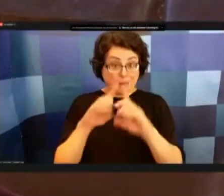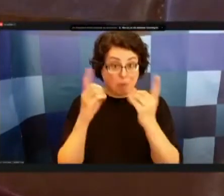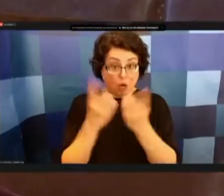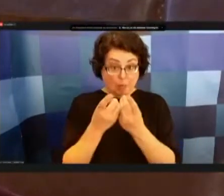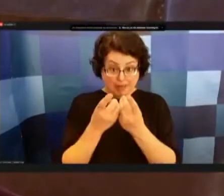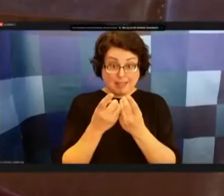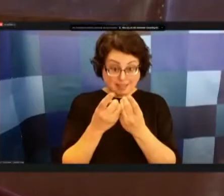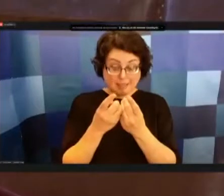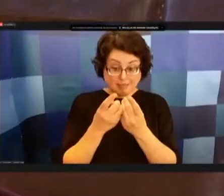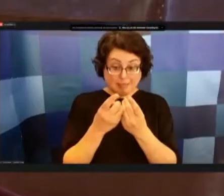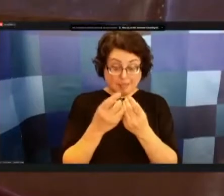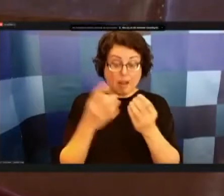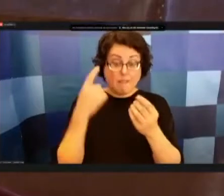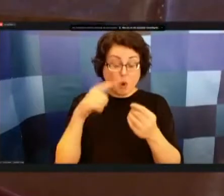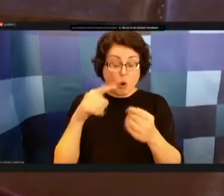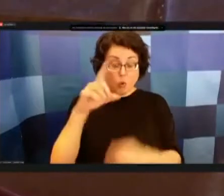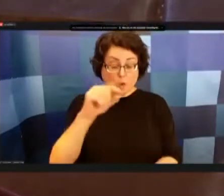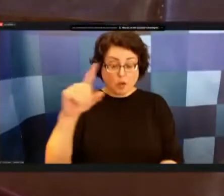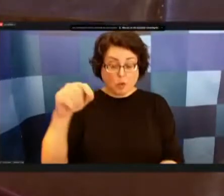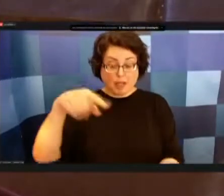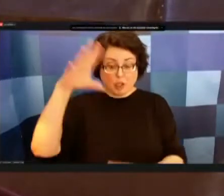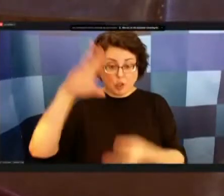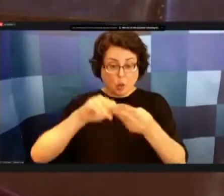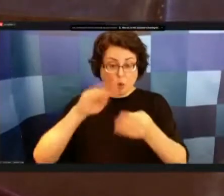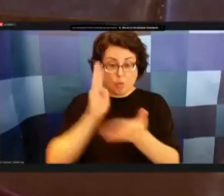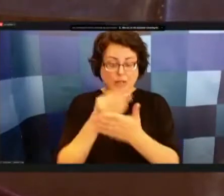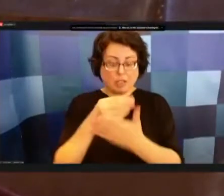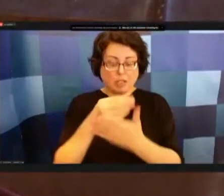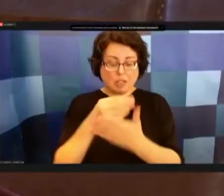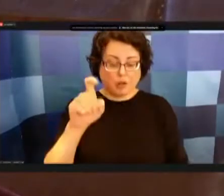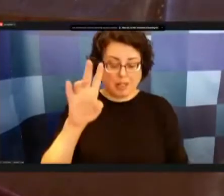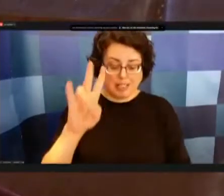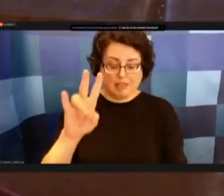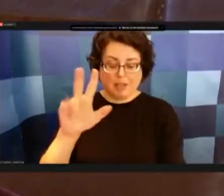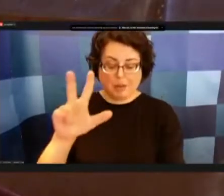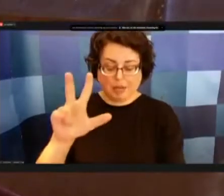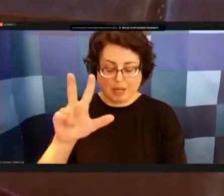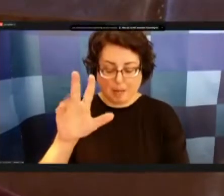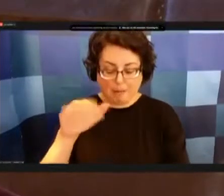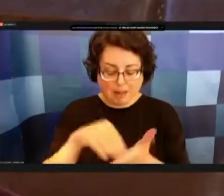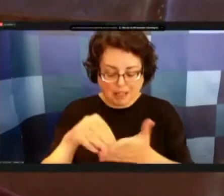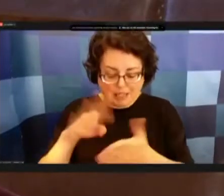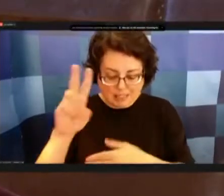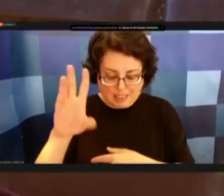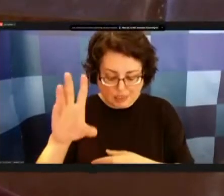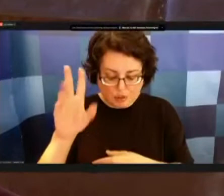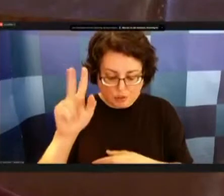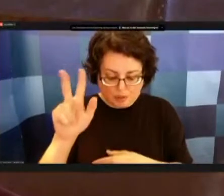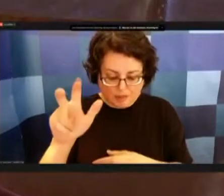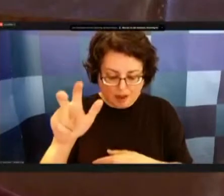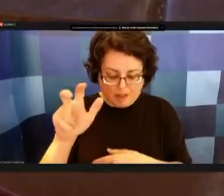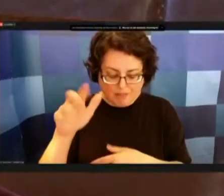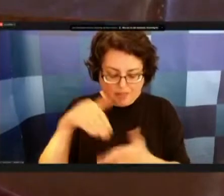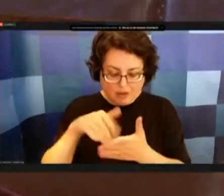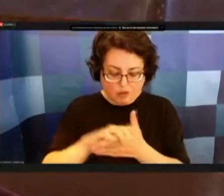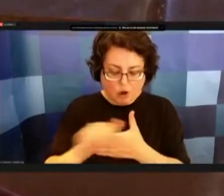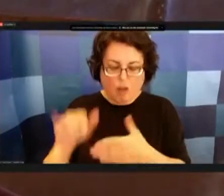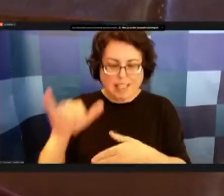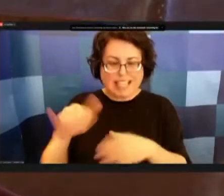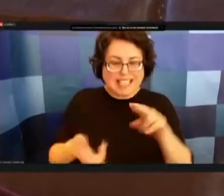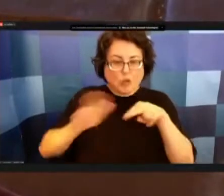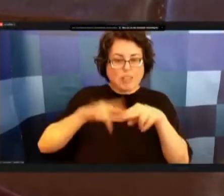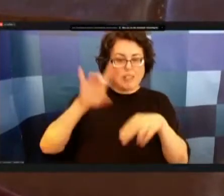2020 the total budget is 173 million 628 thousand dollars that's an increase of 8.8 million dollars